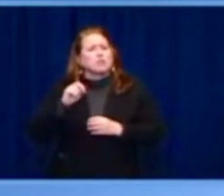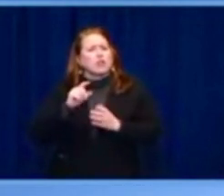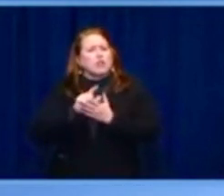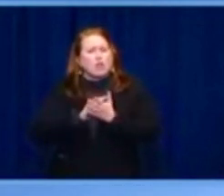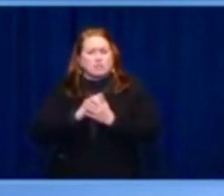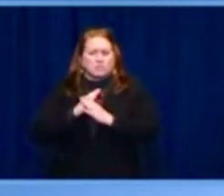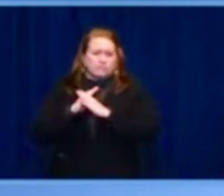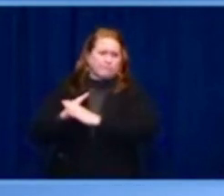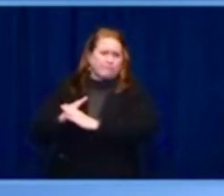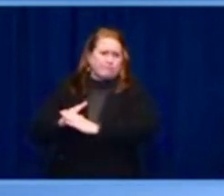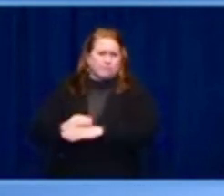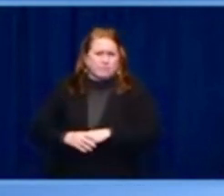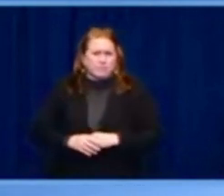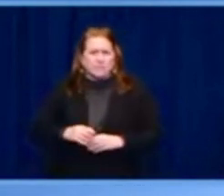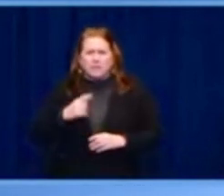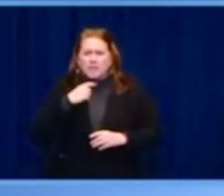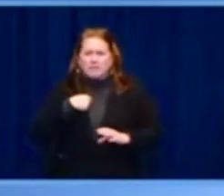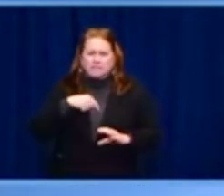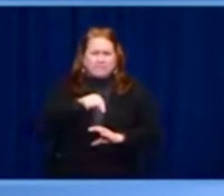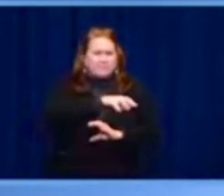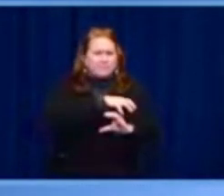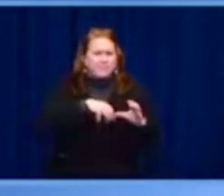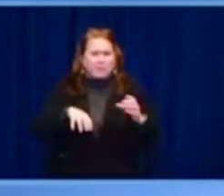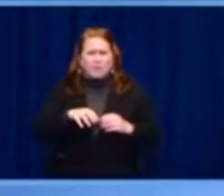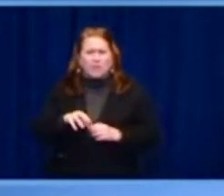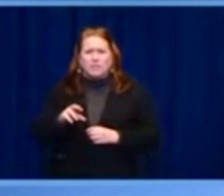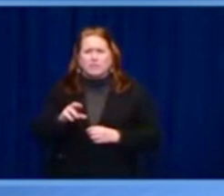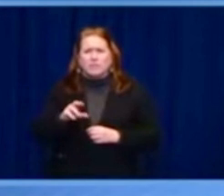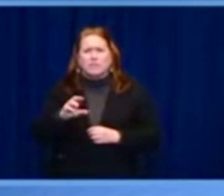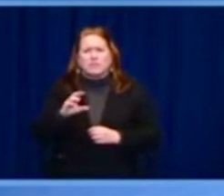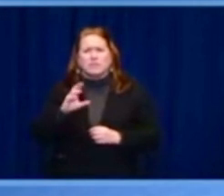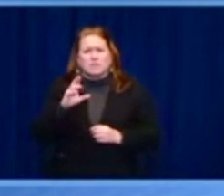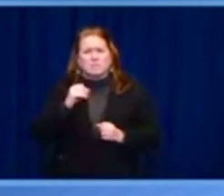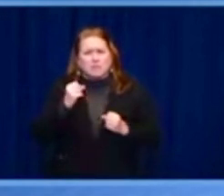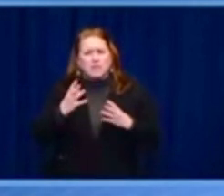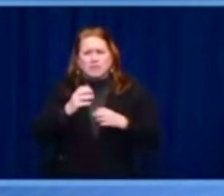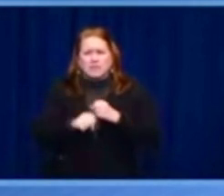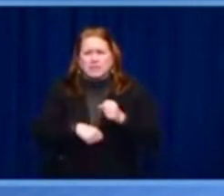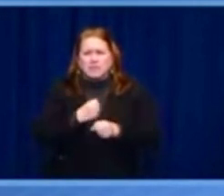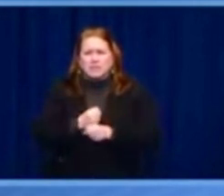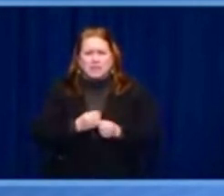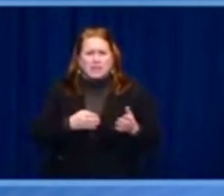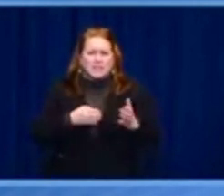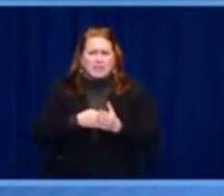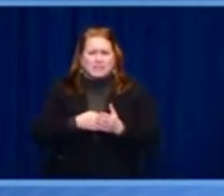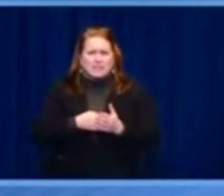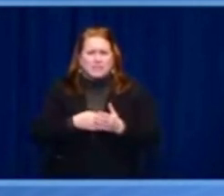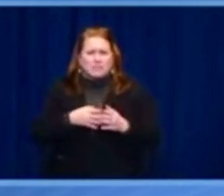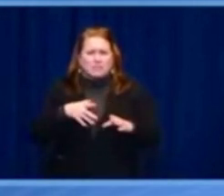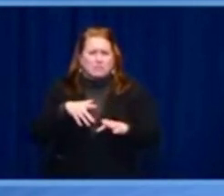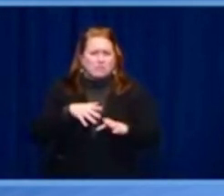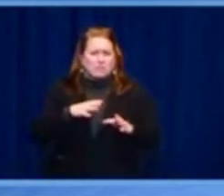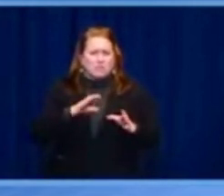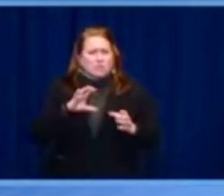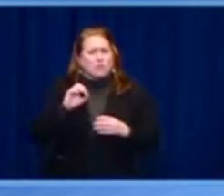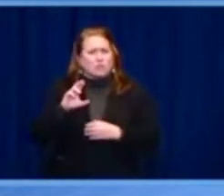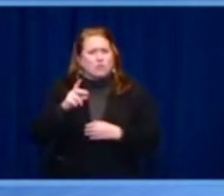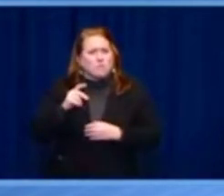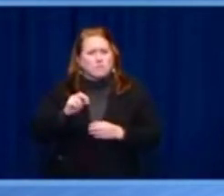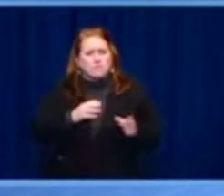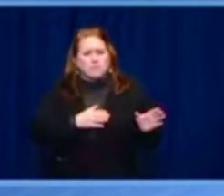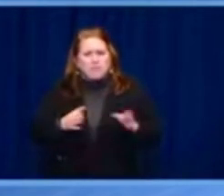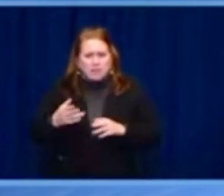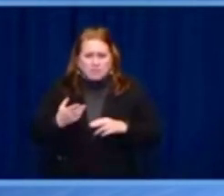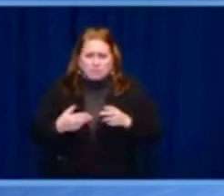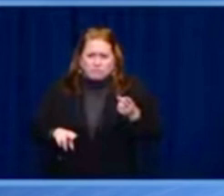of democracy is never finished. It's never laid down. that's it. All you have to do is must be protected constantly. We have to continually renew